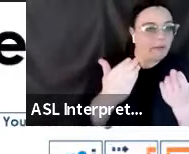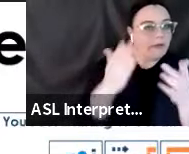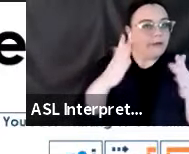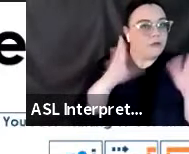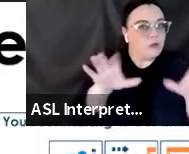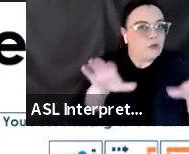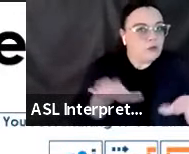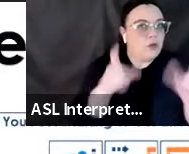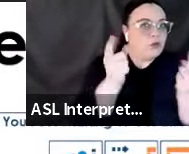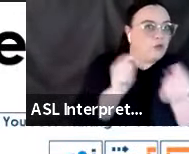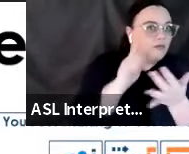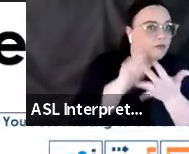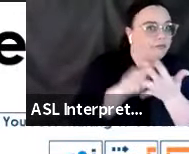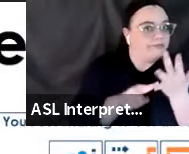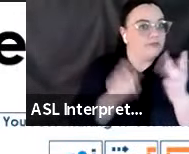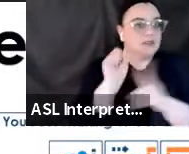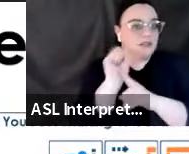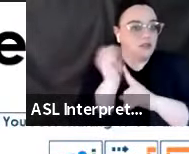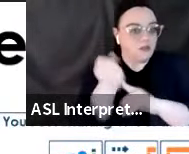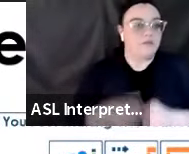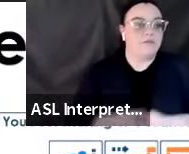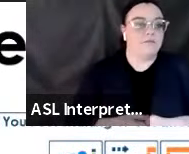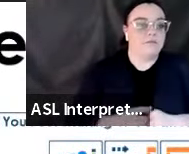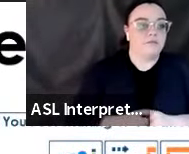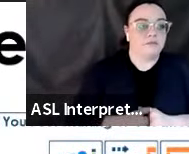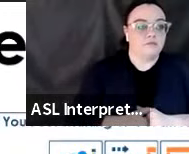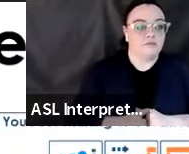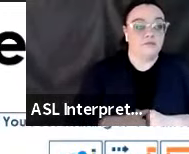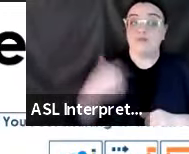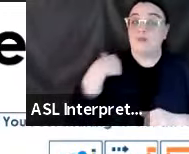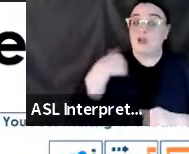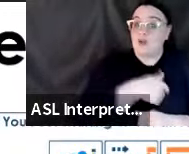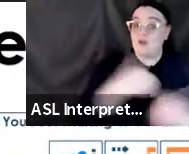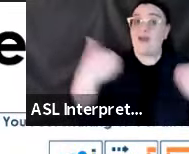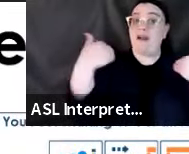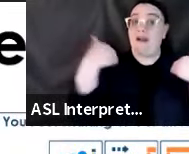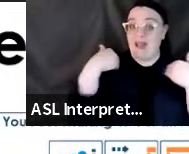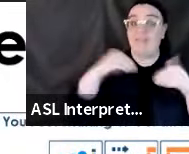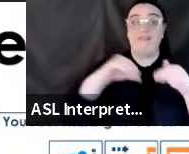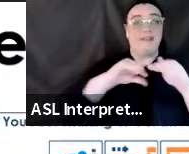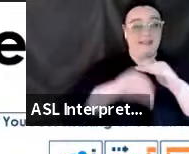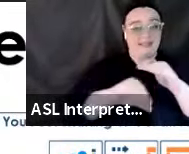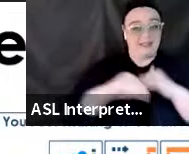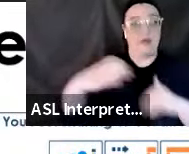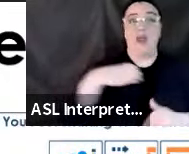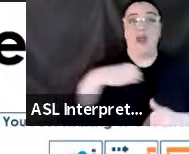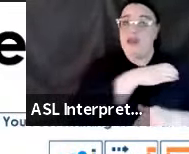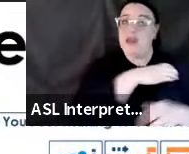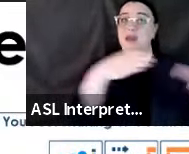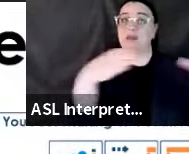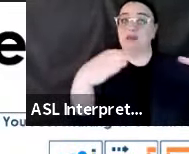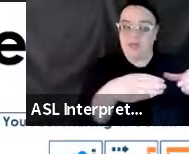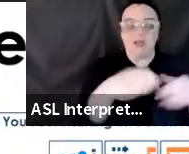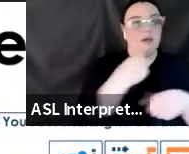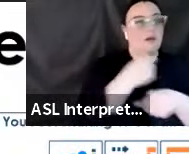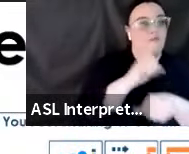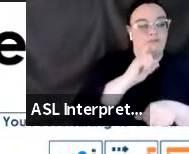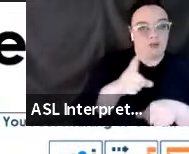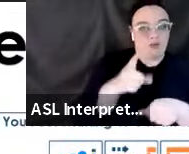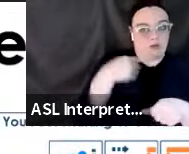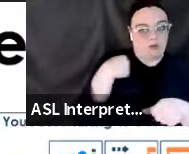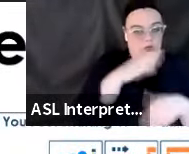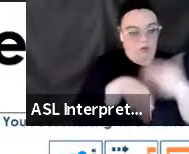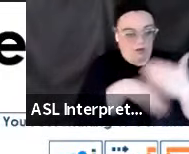So you'll see those materials. We also do have an accessibility committee that's making sure that these materials that we're developing are